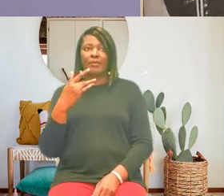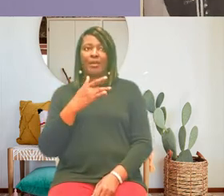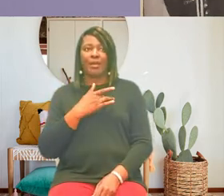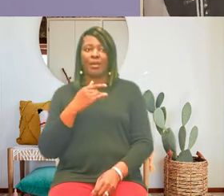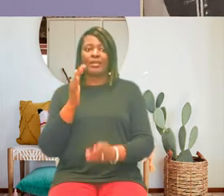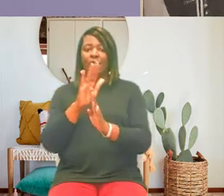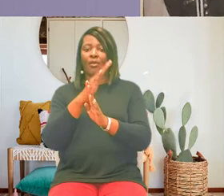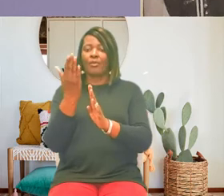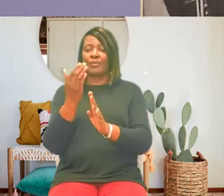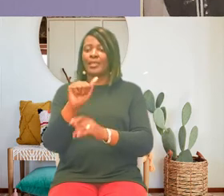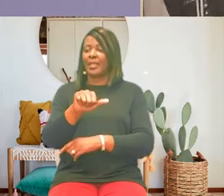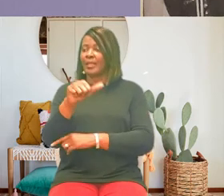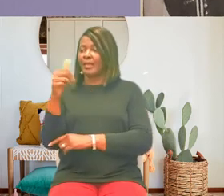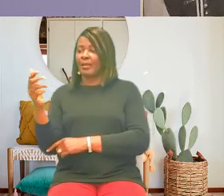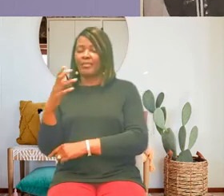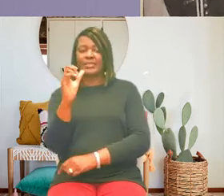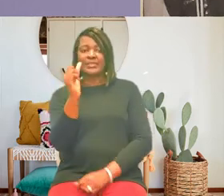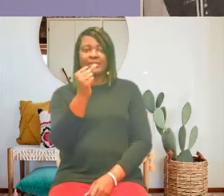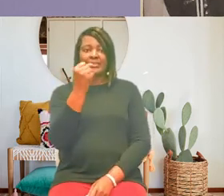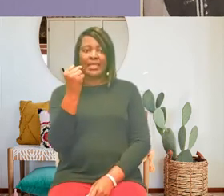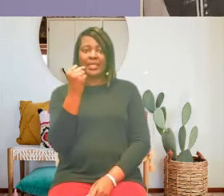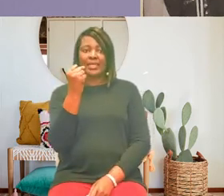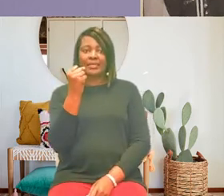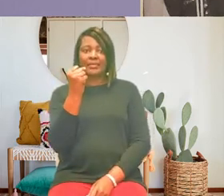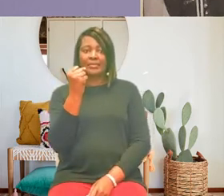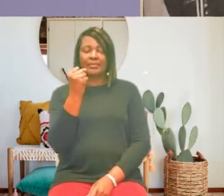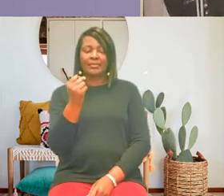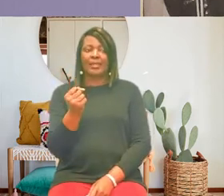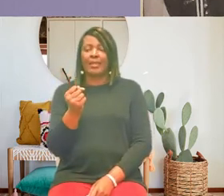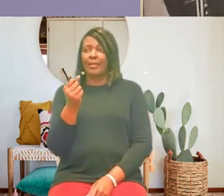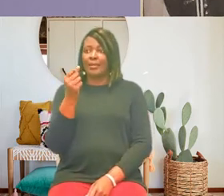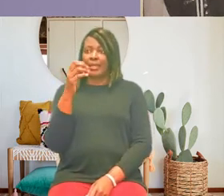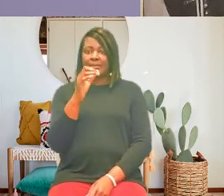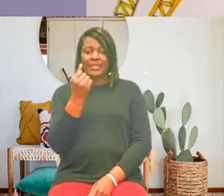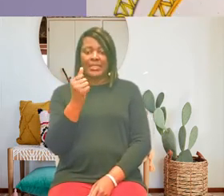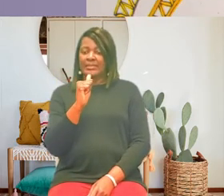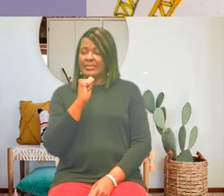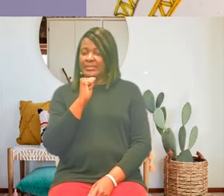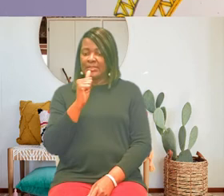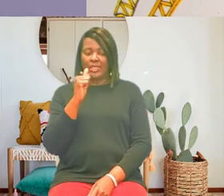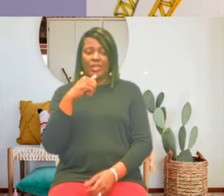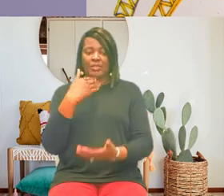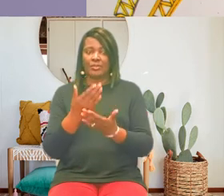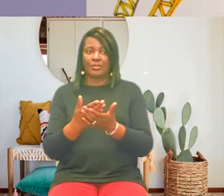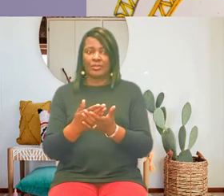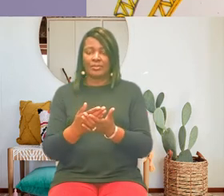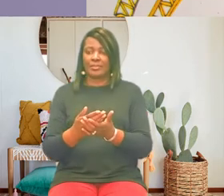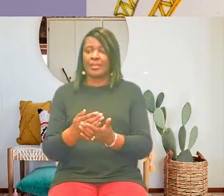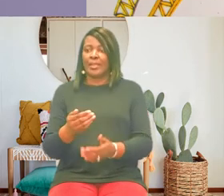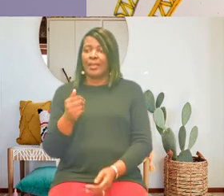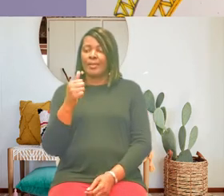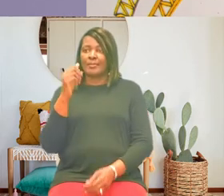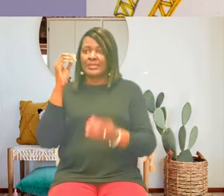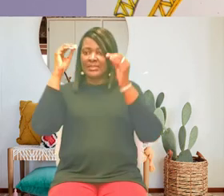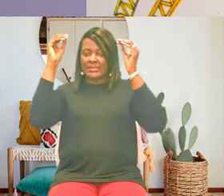are tight as a fist the tighter they are the more dangerous for me i'd rather